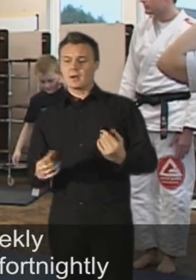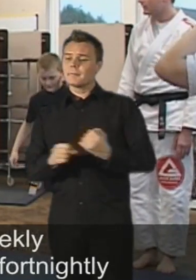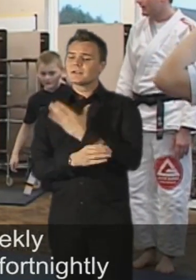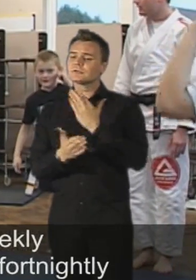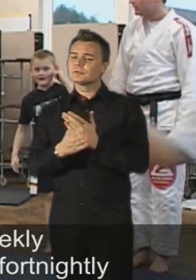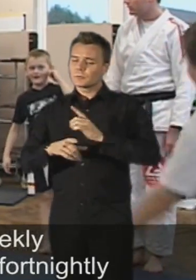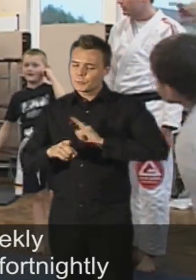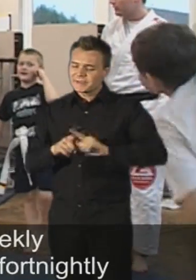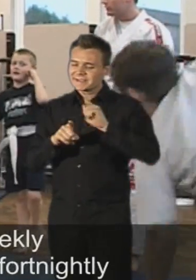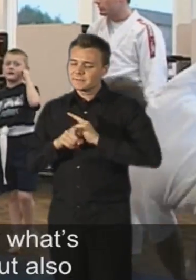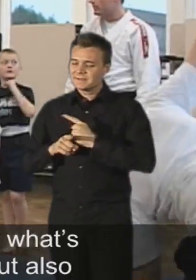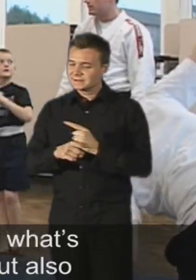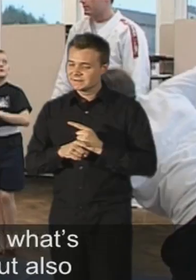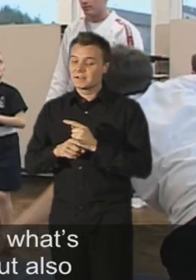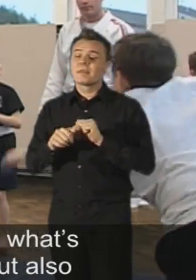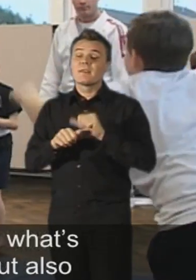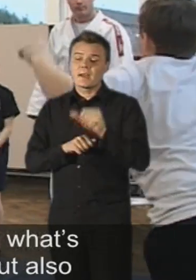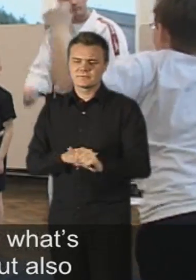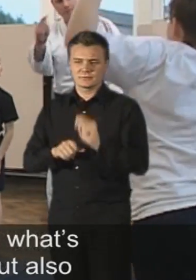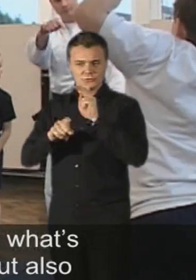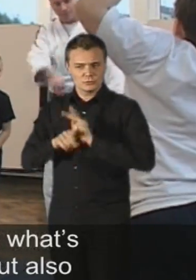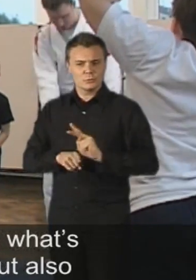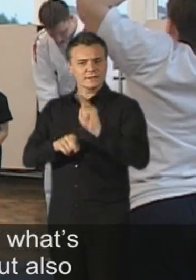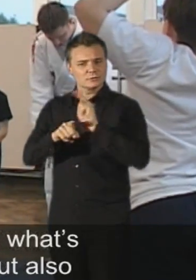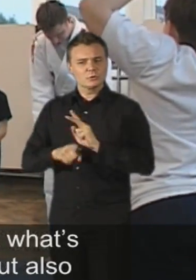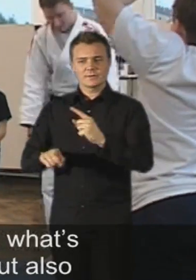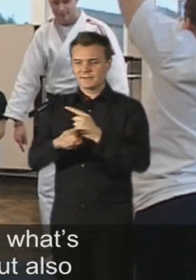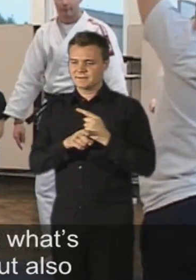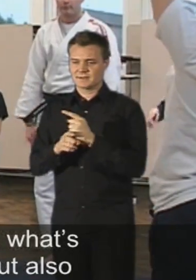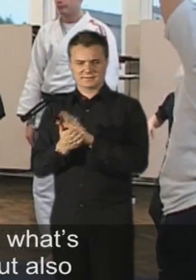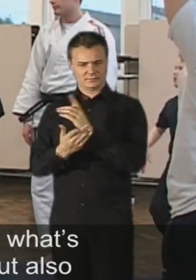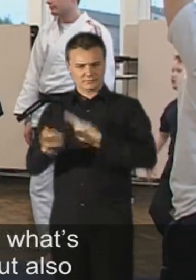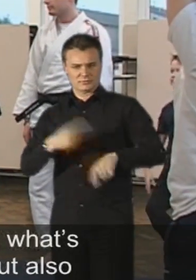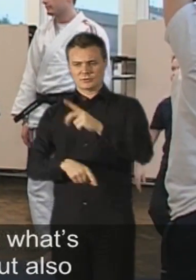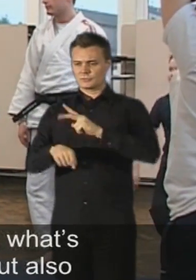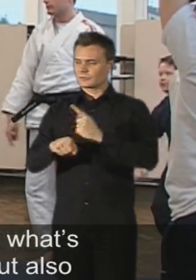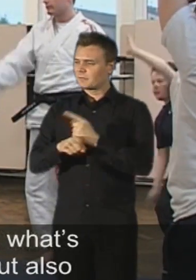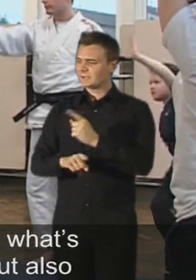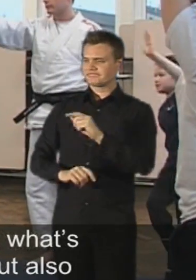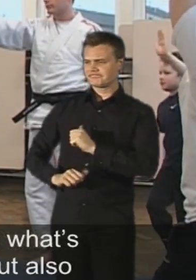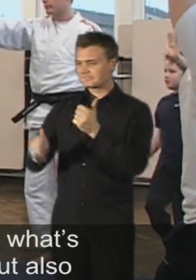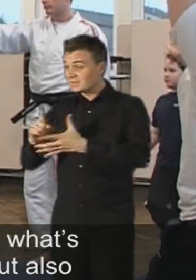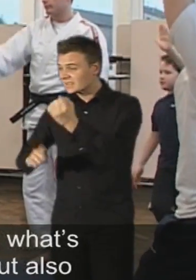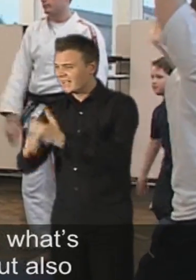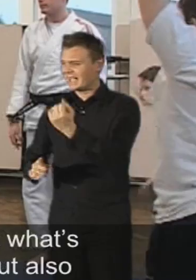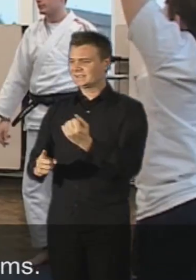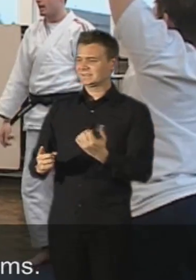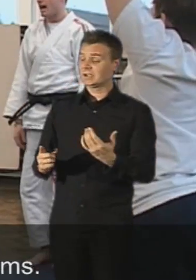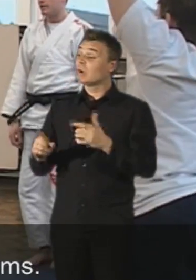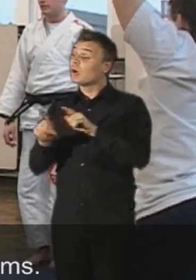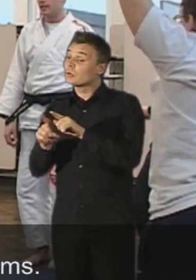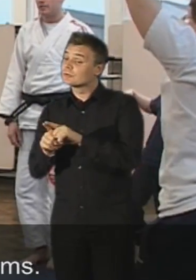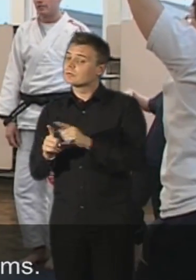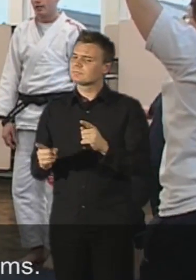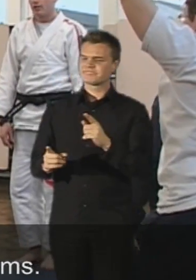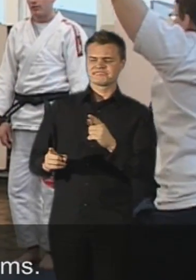meetings to begin with, maybe then fortnightly or monthly, so people can talk about what's going well and their successes, but also